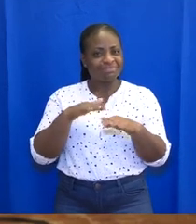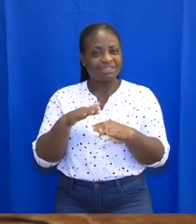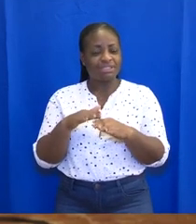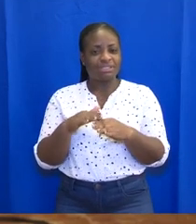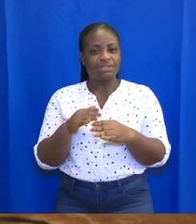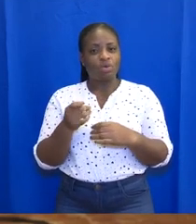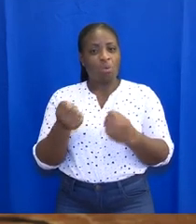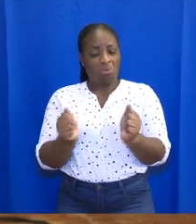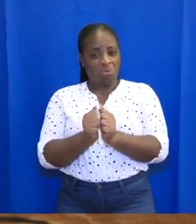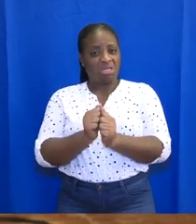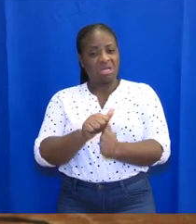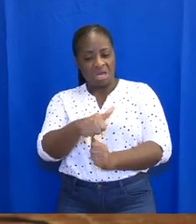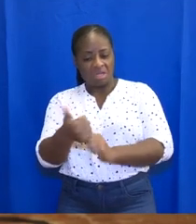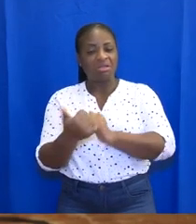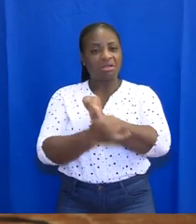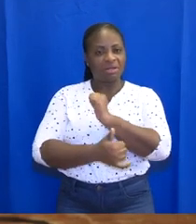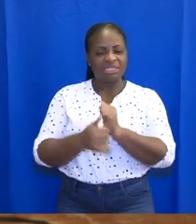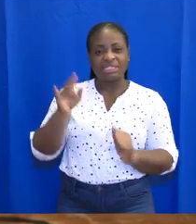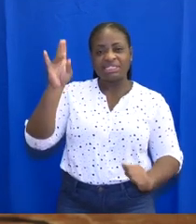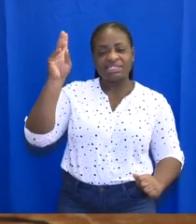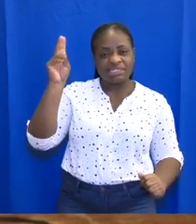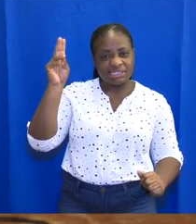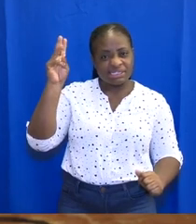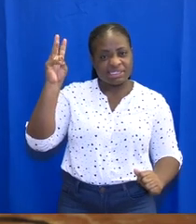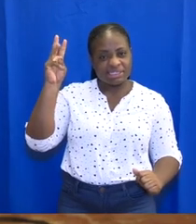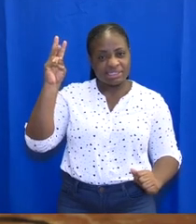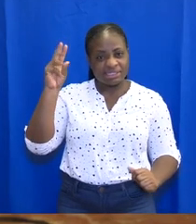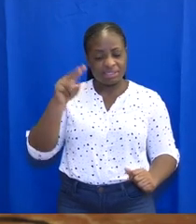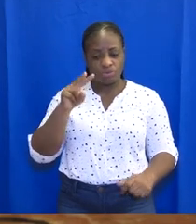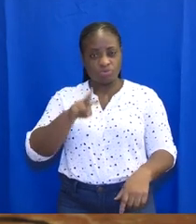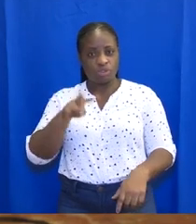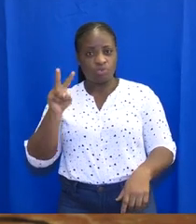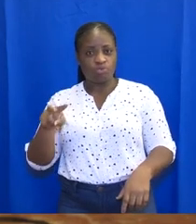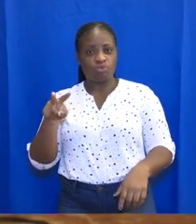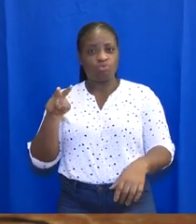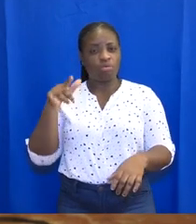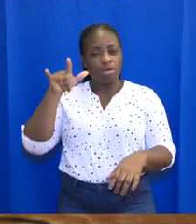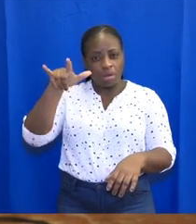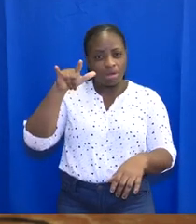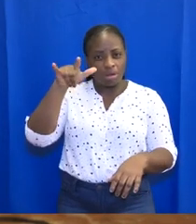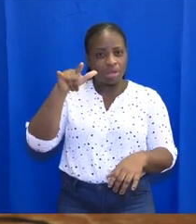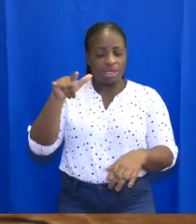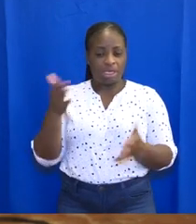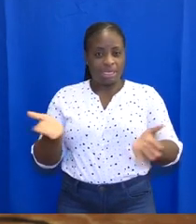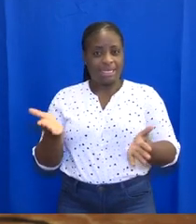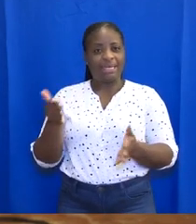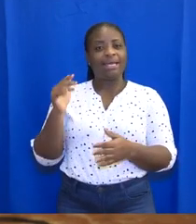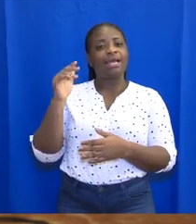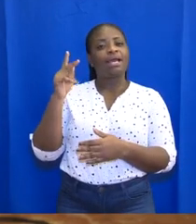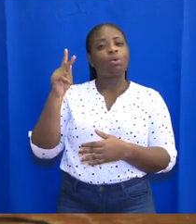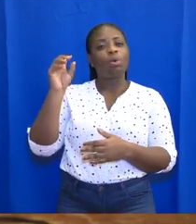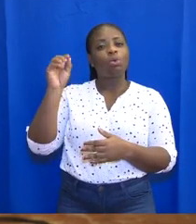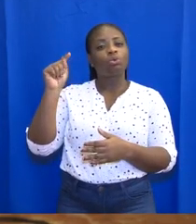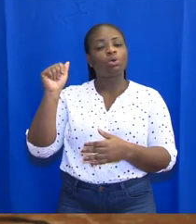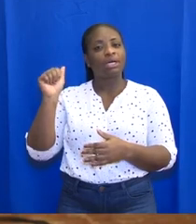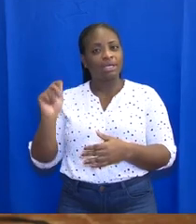rest of the world. Sixteen out of the 23 airlines that operated in Kutuka prior to